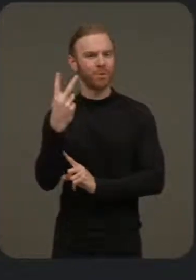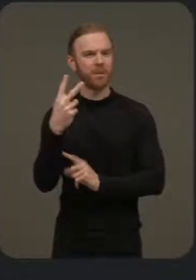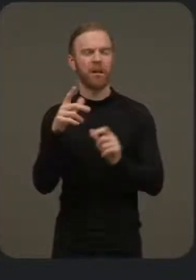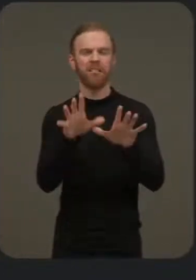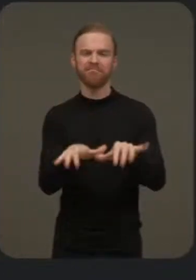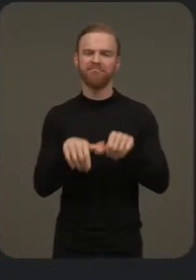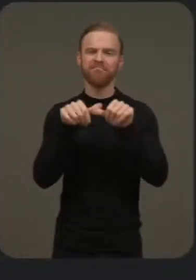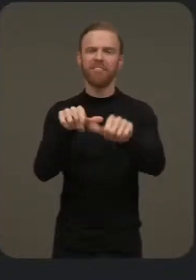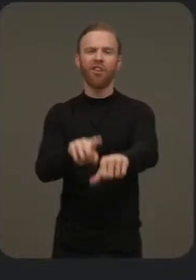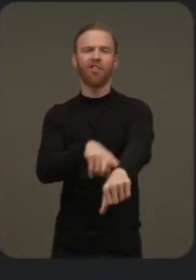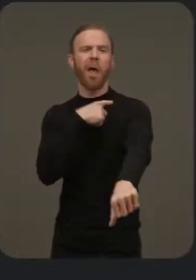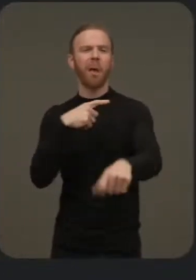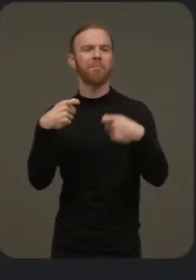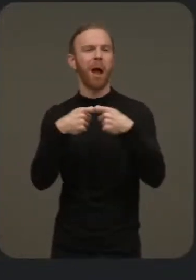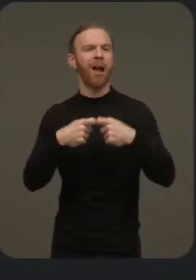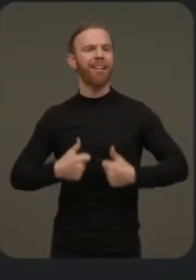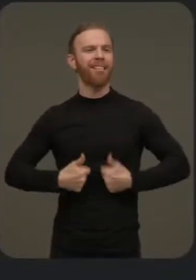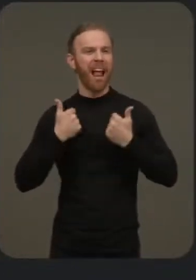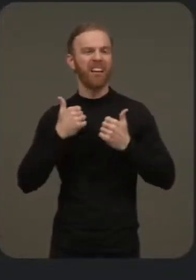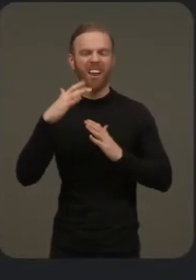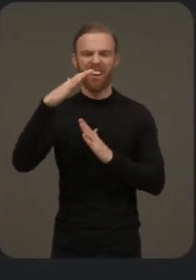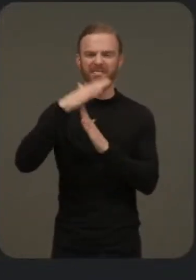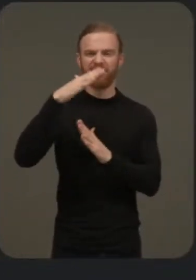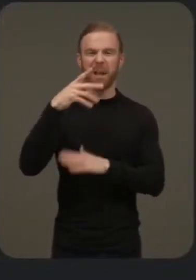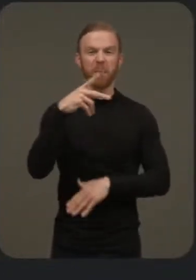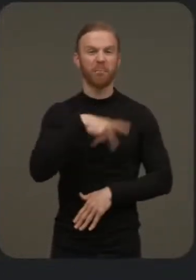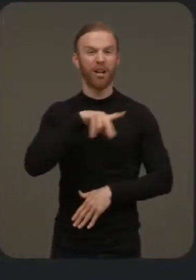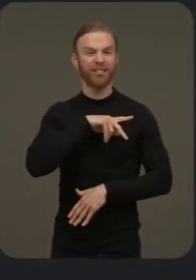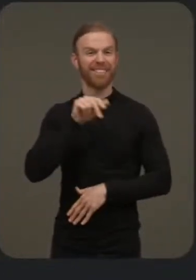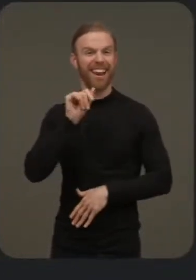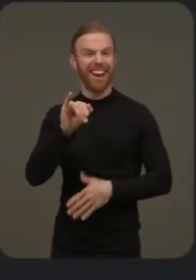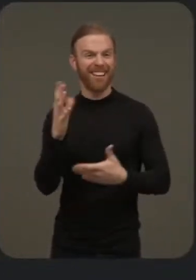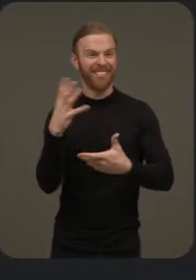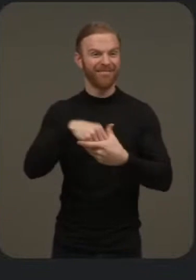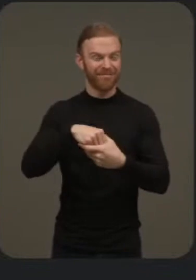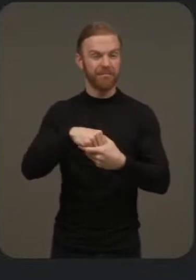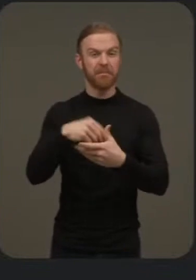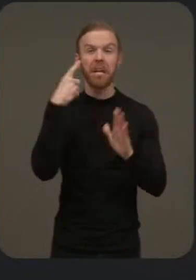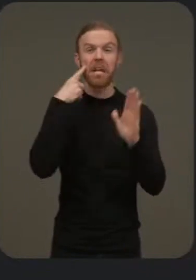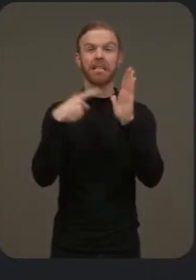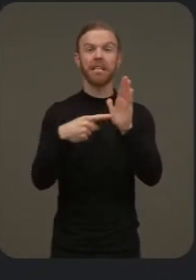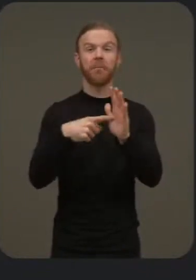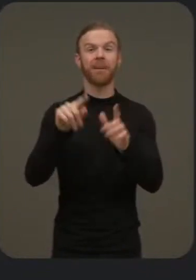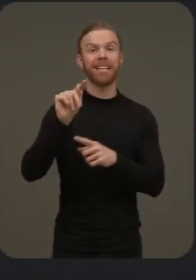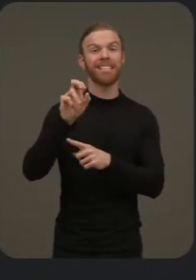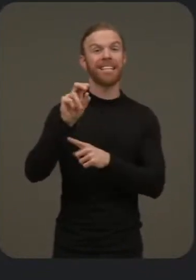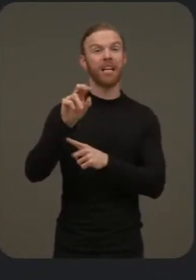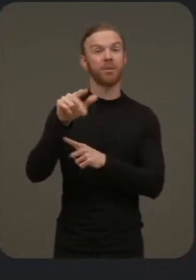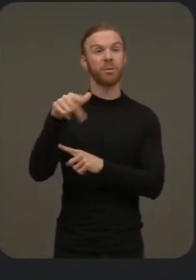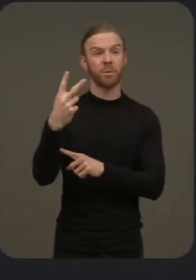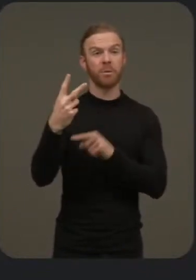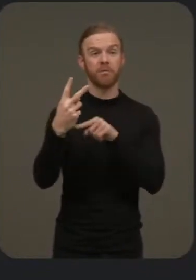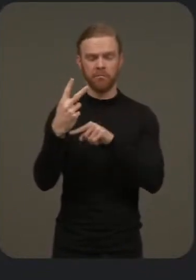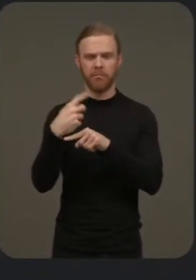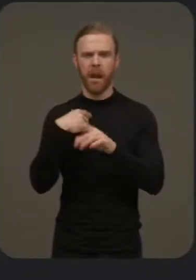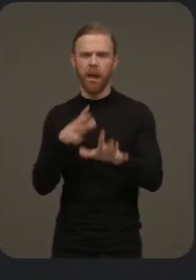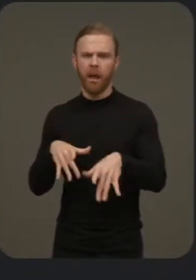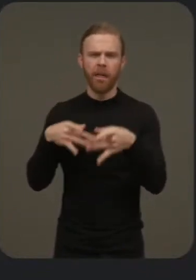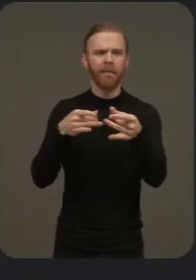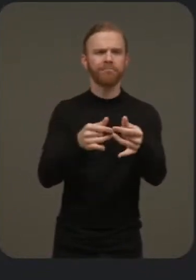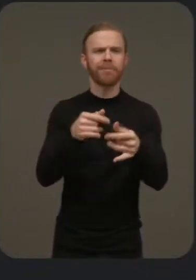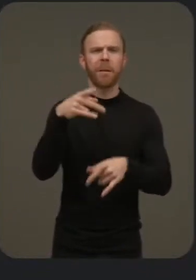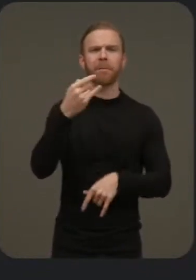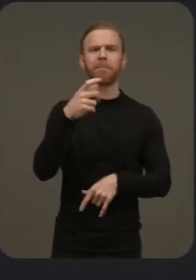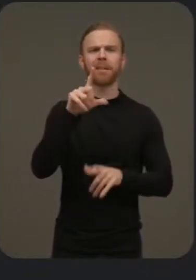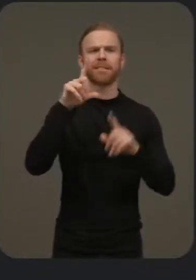life and cutting edge personal AI. For example, with Tensor G2, we optimize the Pixel